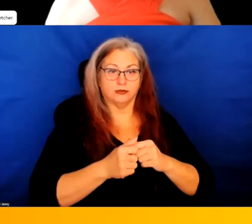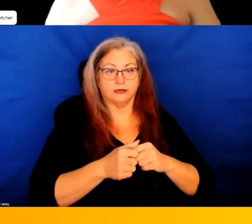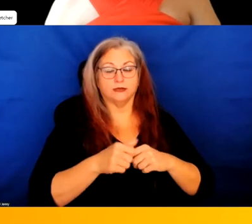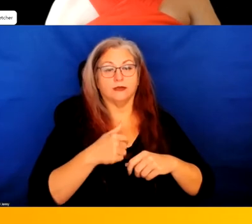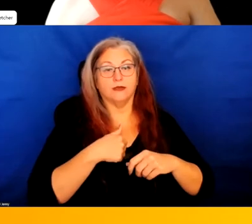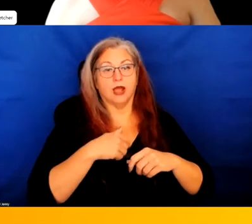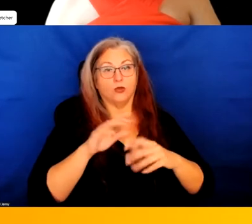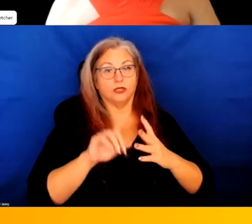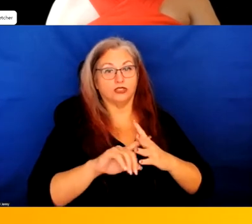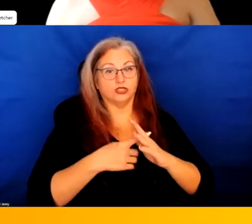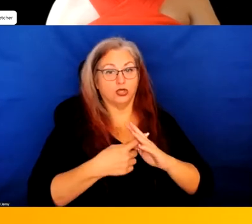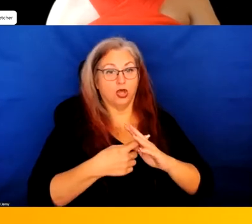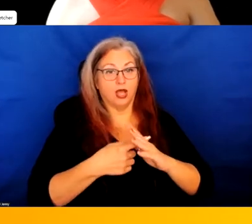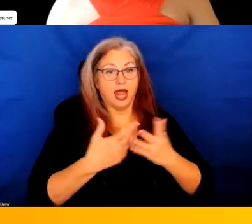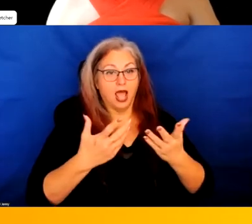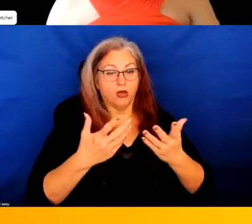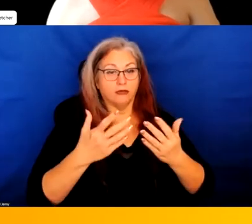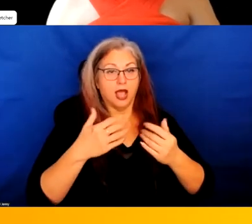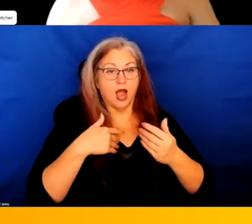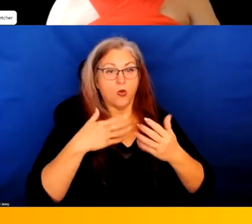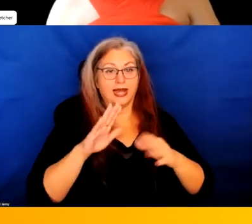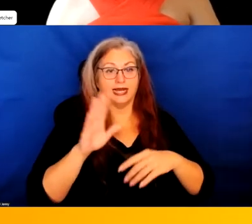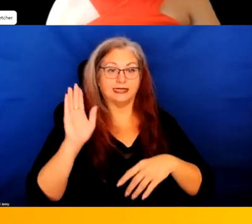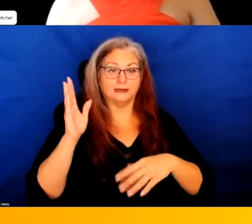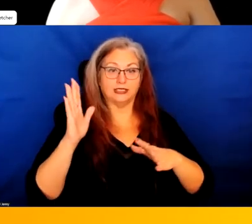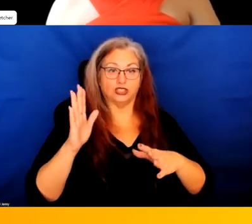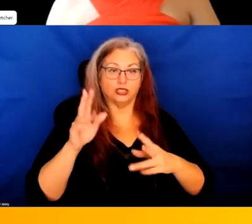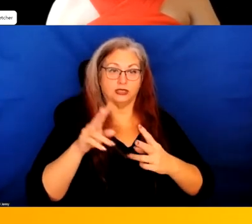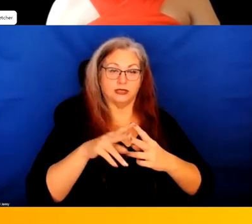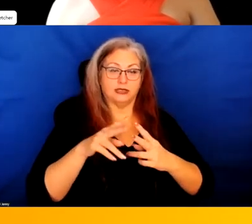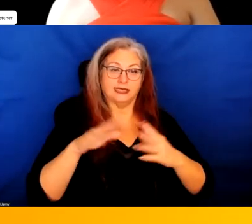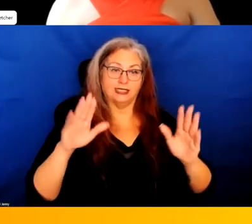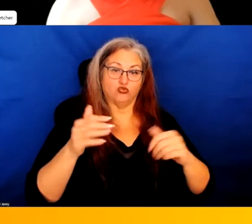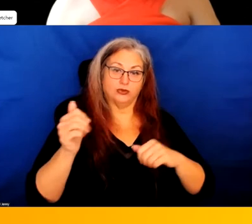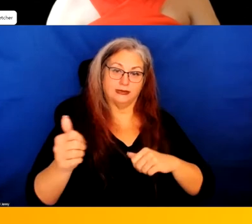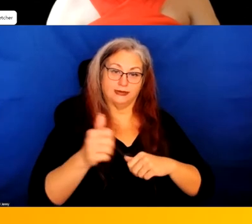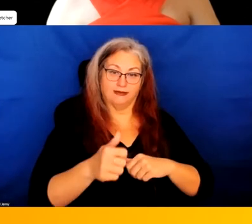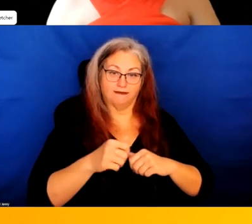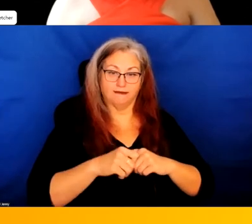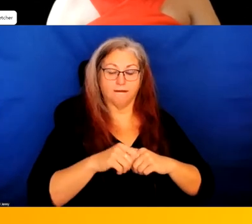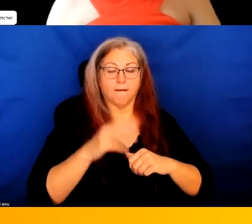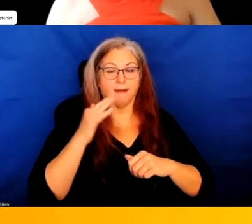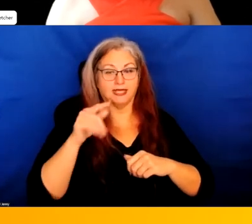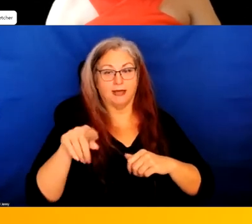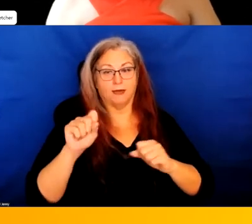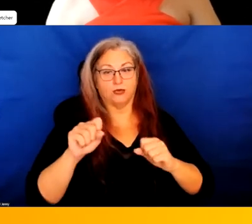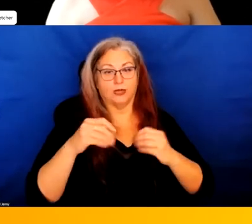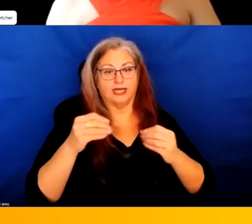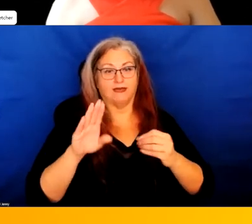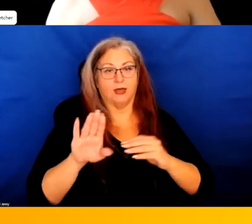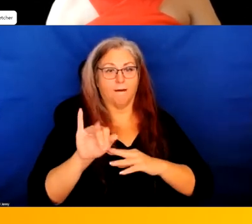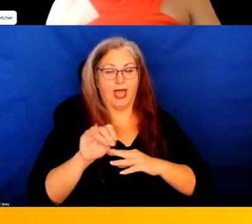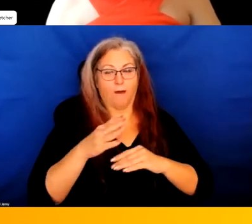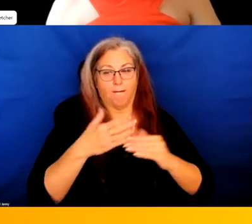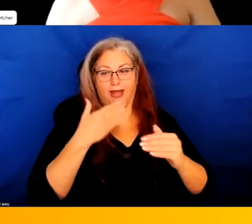going to start by having our speakers introduce themselves, because they can give you their bios far better